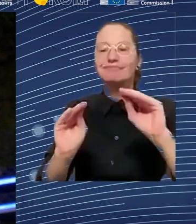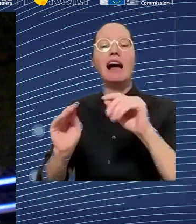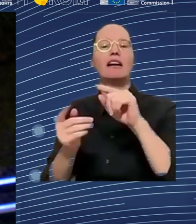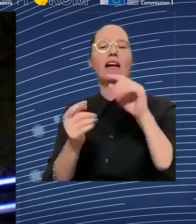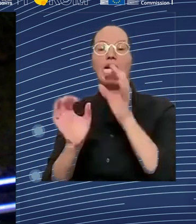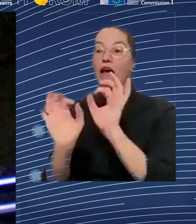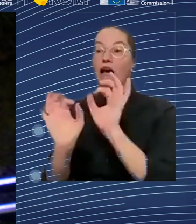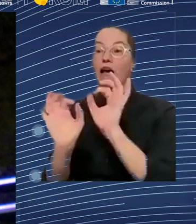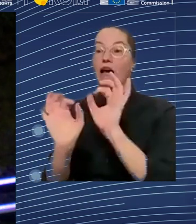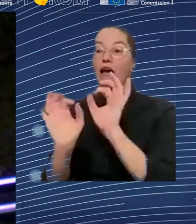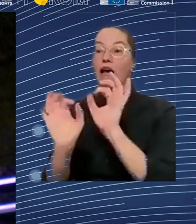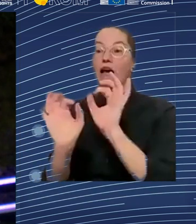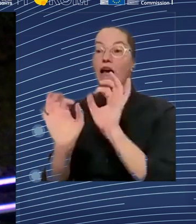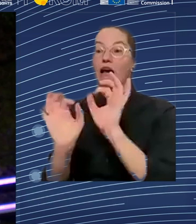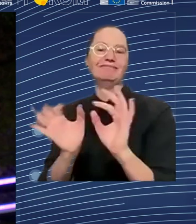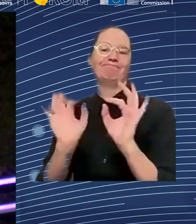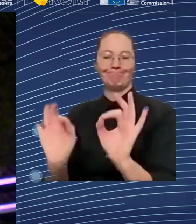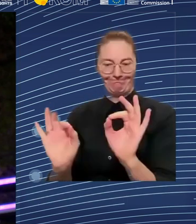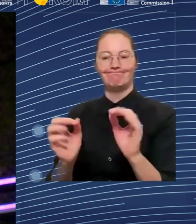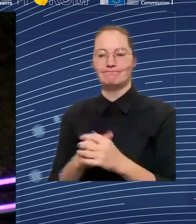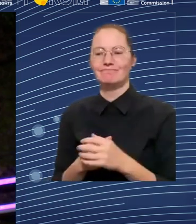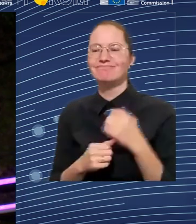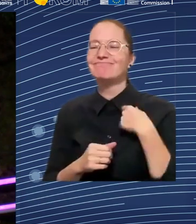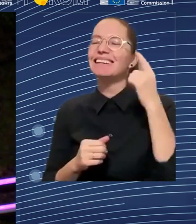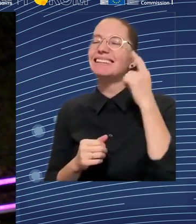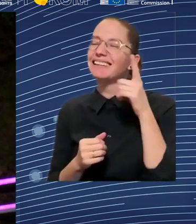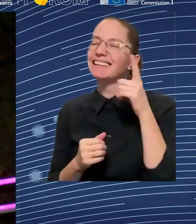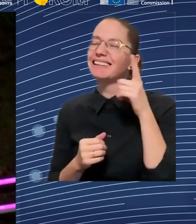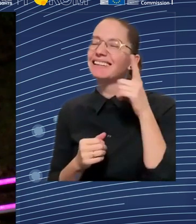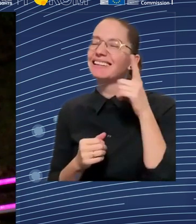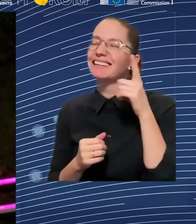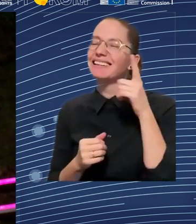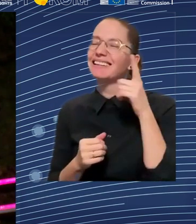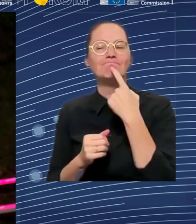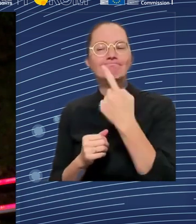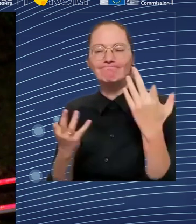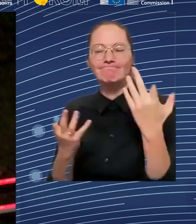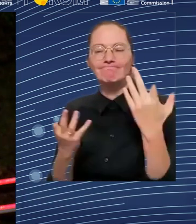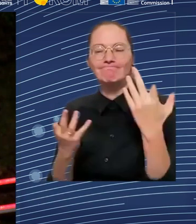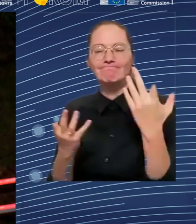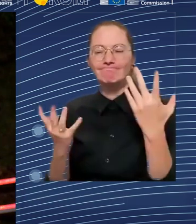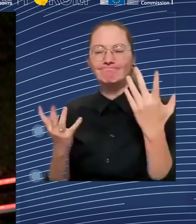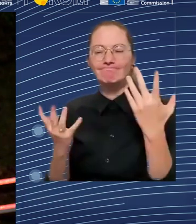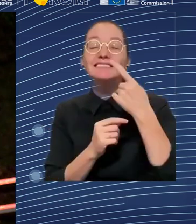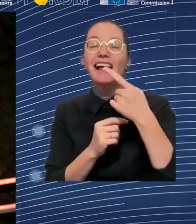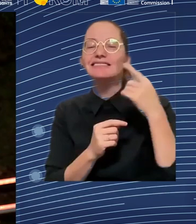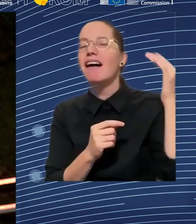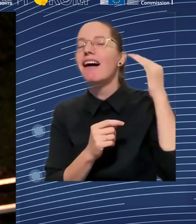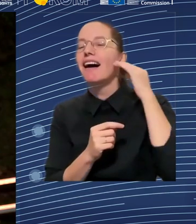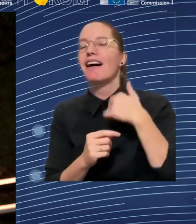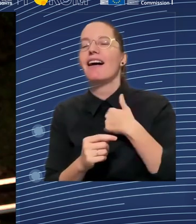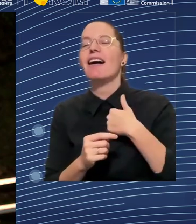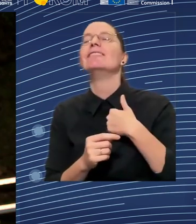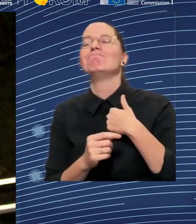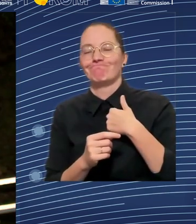about young people in initial education, we need to do a better job in preparing them for the world of work. And that means a better job in looking at